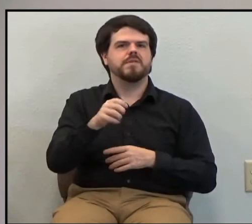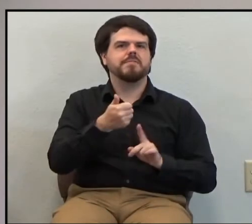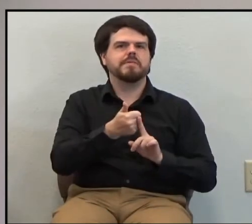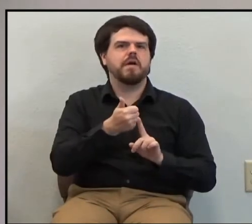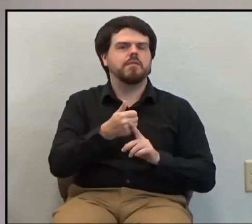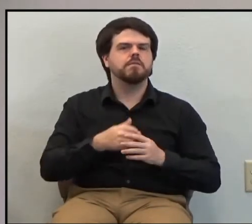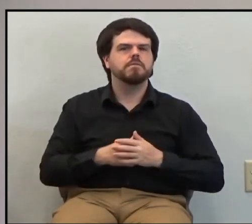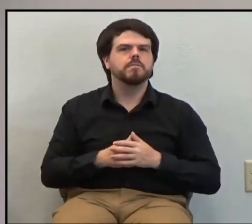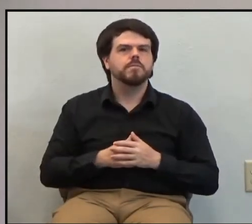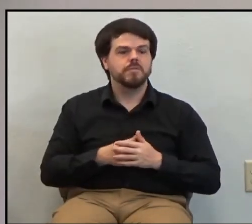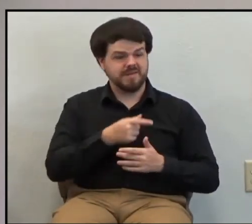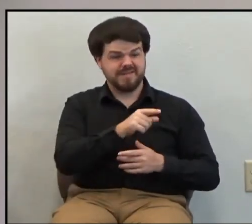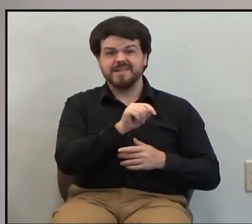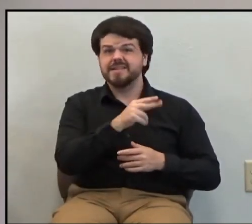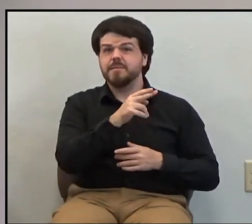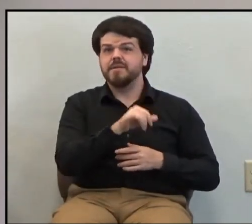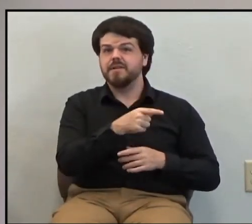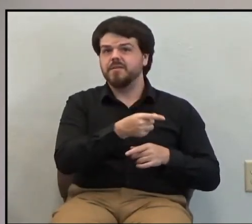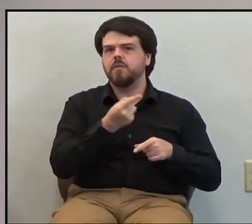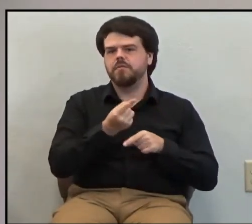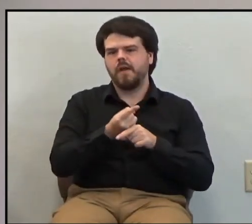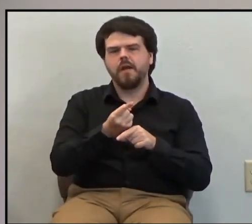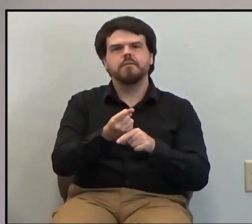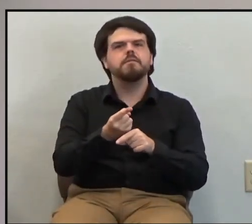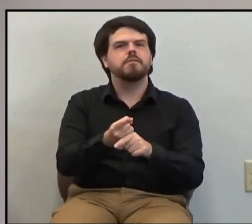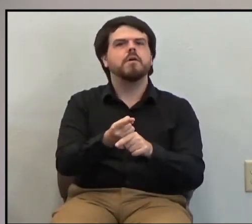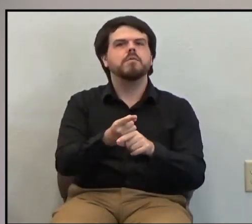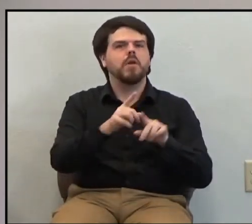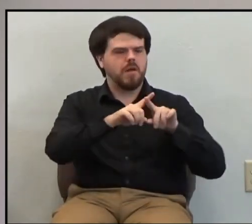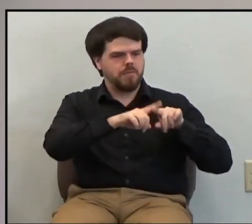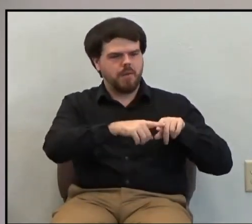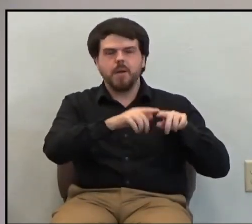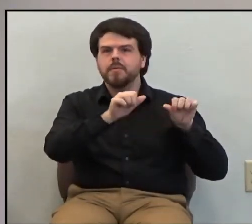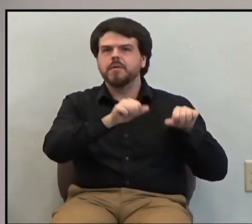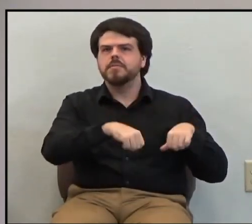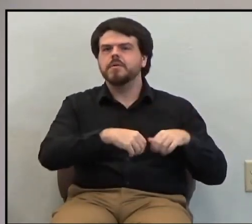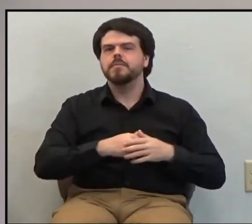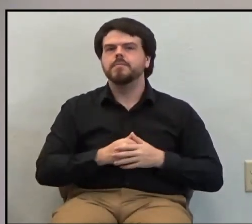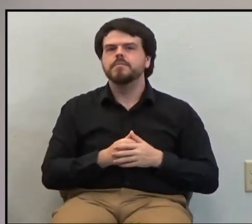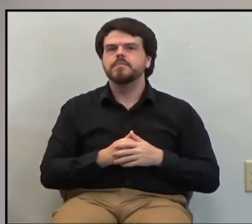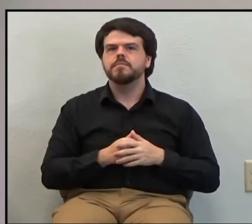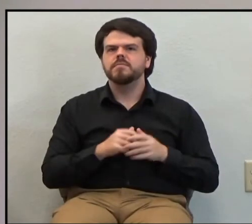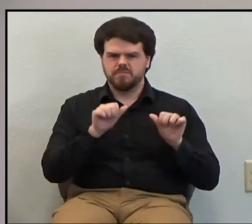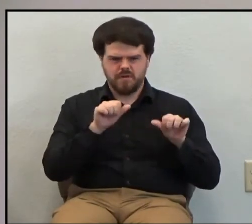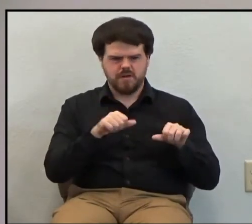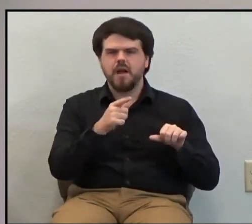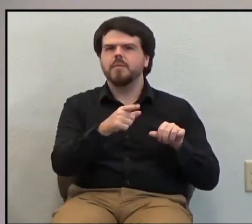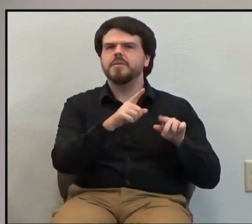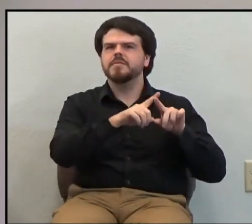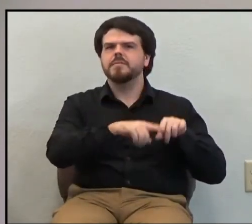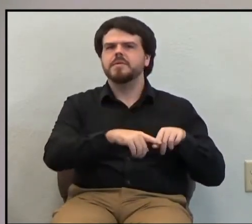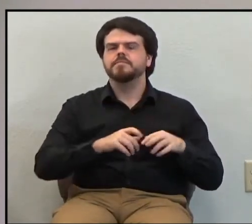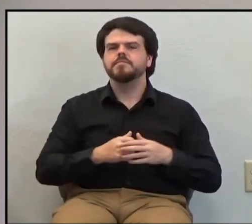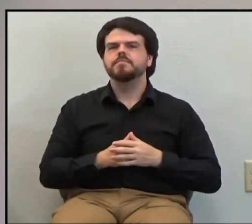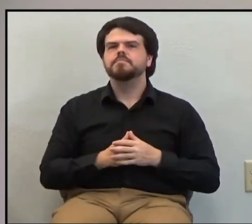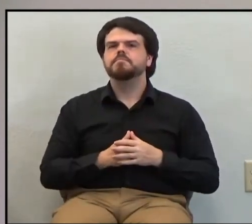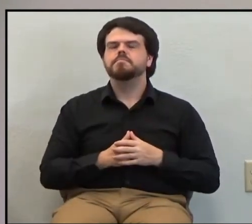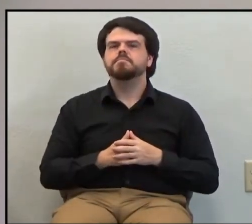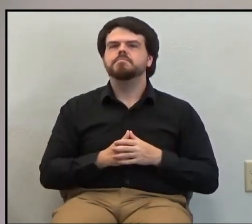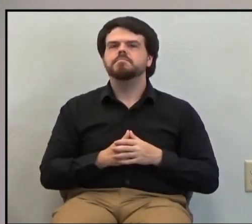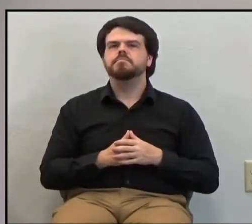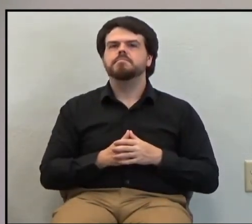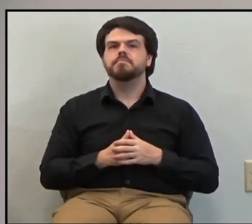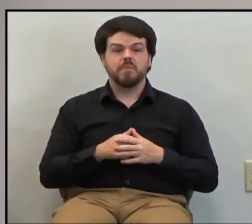Timothy was faithful. He was a reliable man. He could be counted on. Paul could